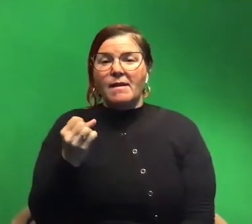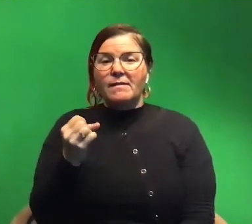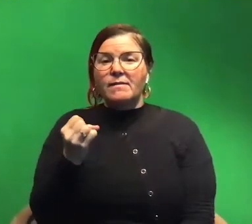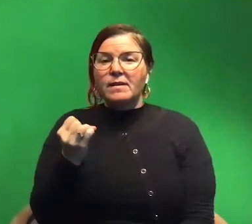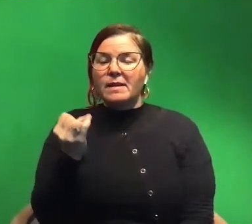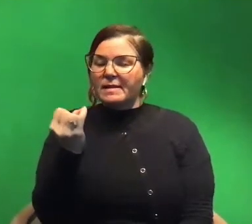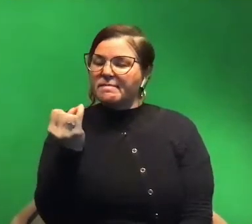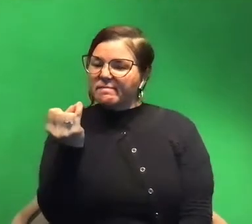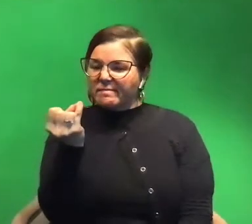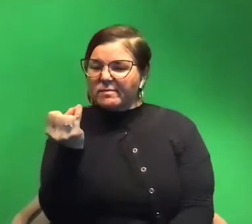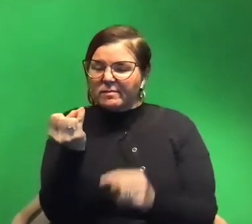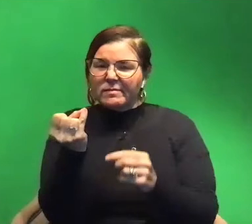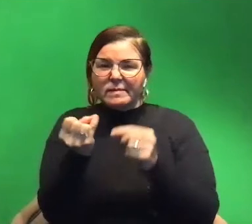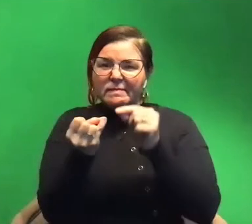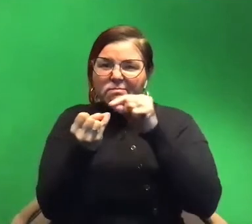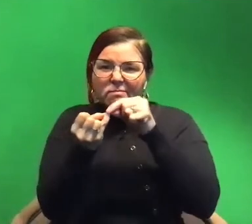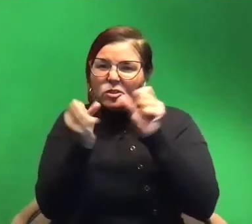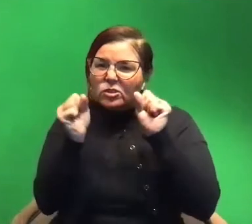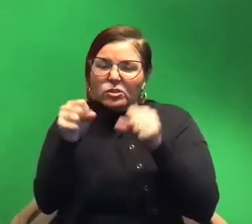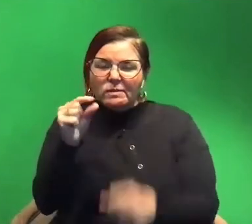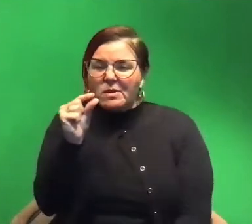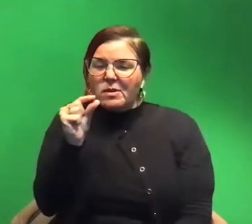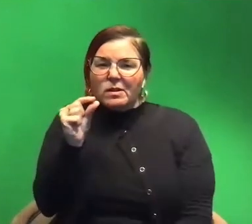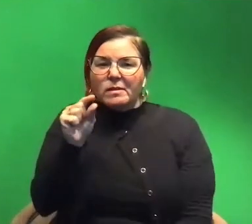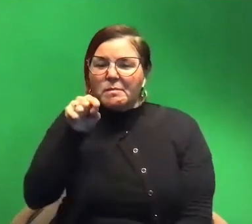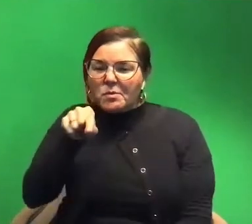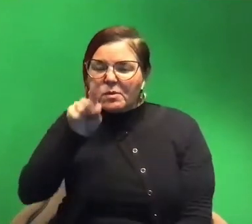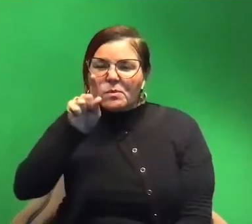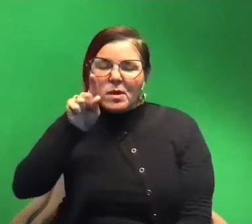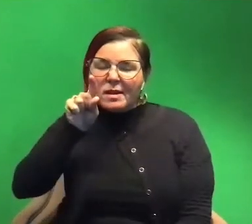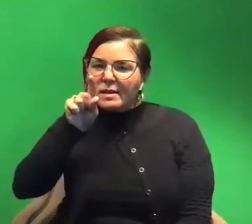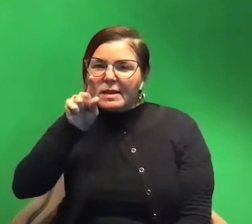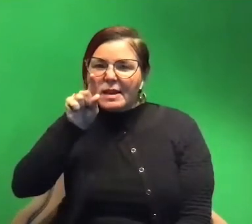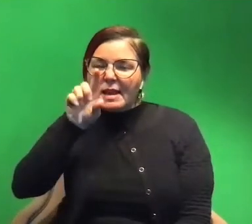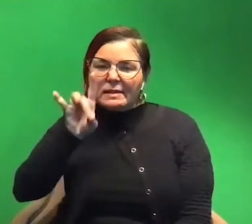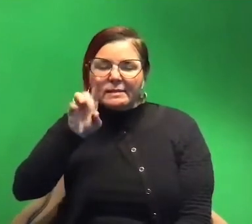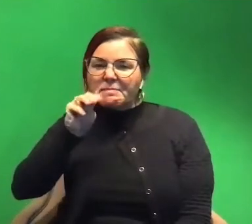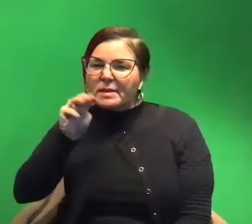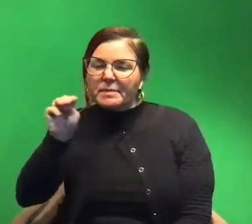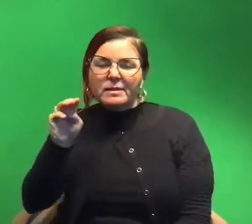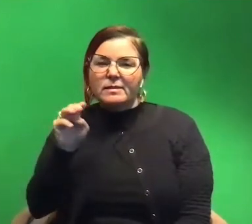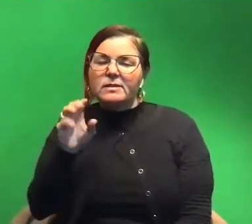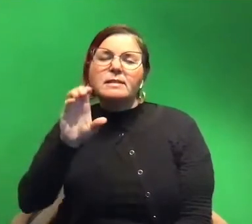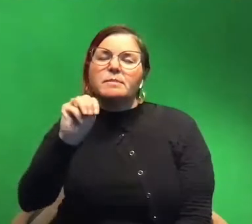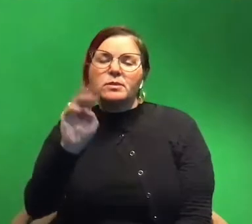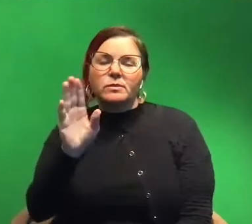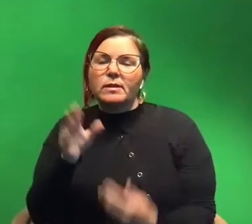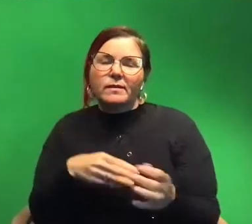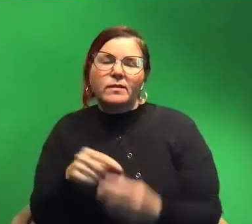it probably would fit on that at like 0.18 millimeters they were or centimeters. Tiny.